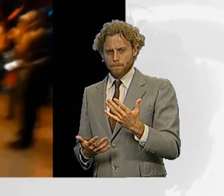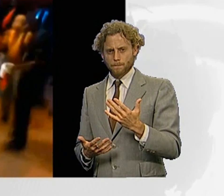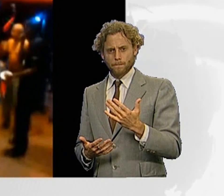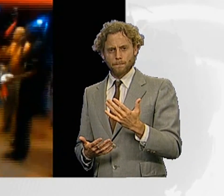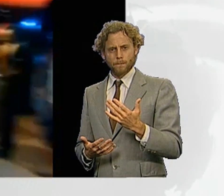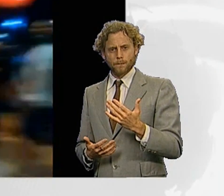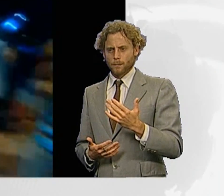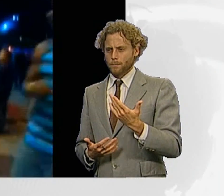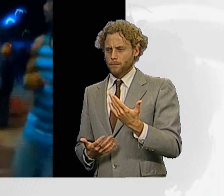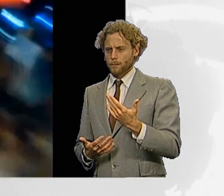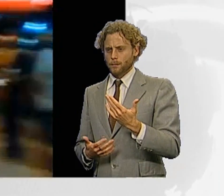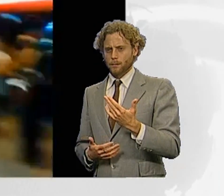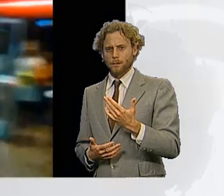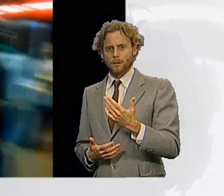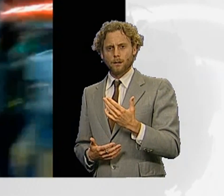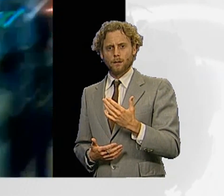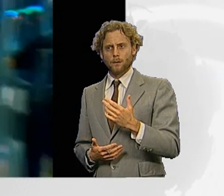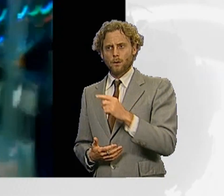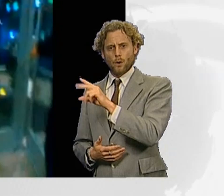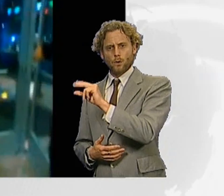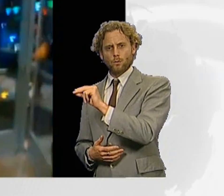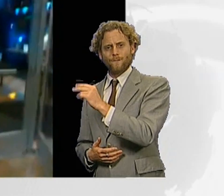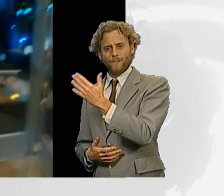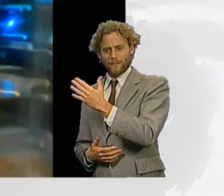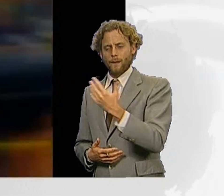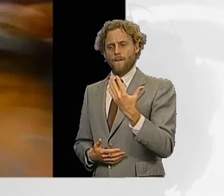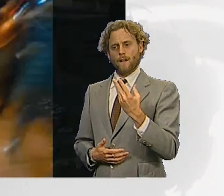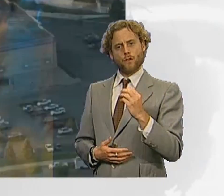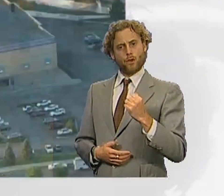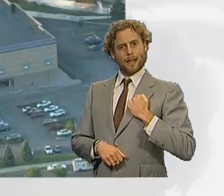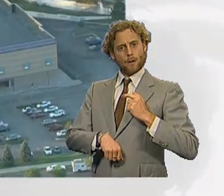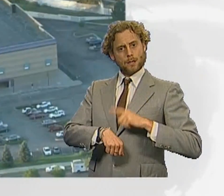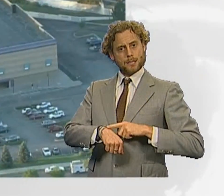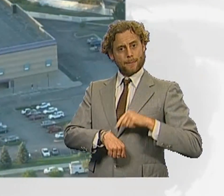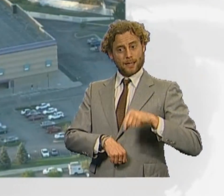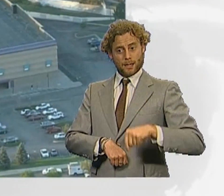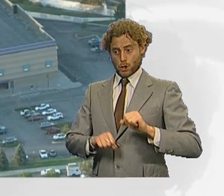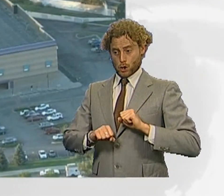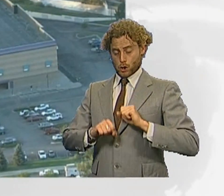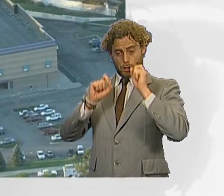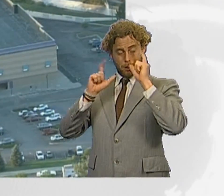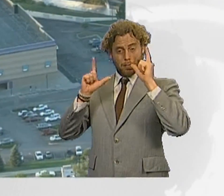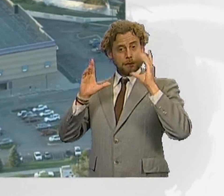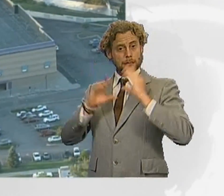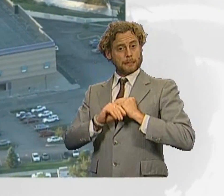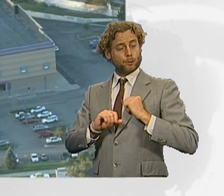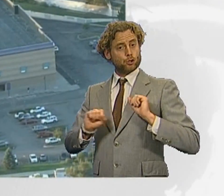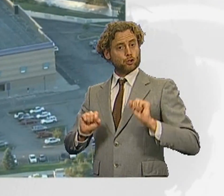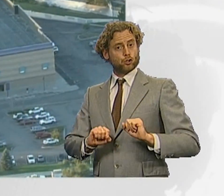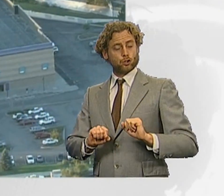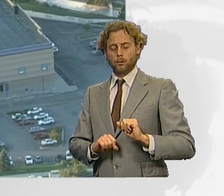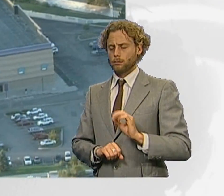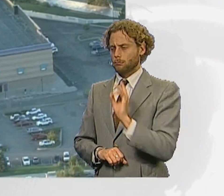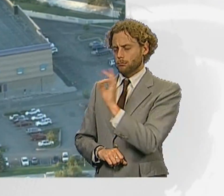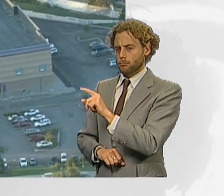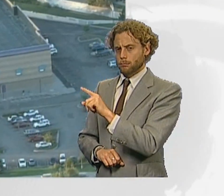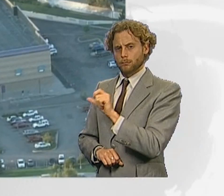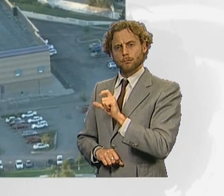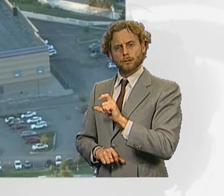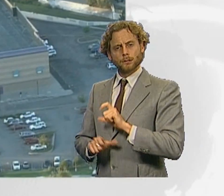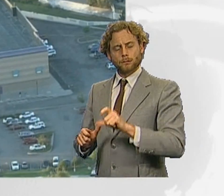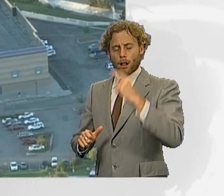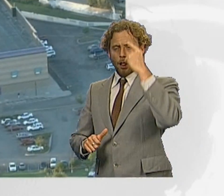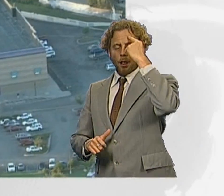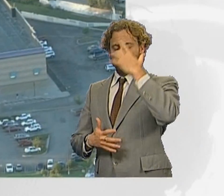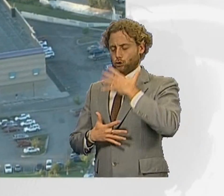in Colorado. Now, I can imagine that you probably are still in shock. How are your